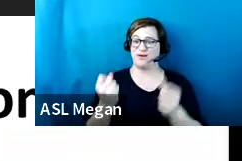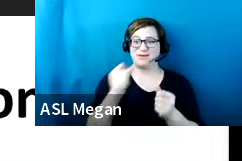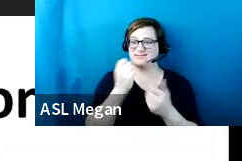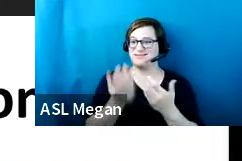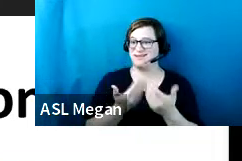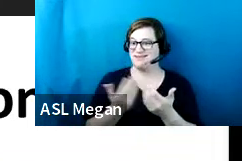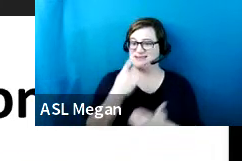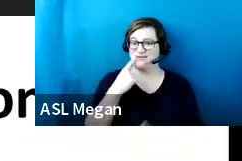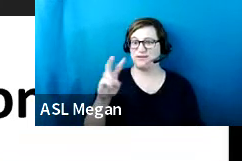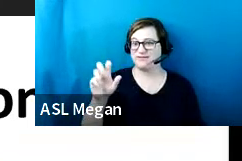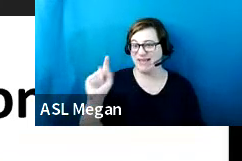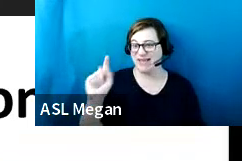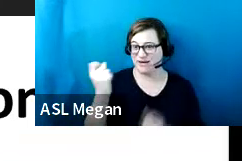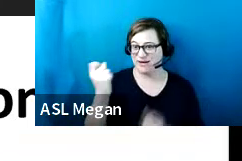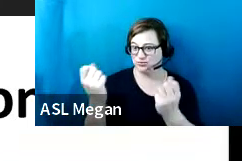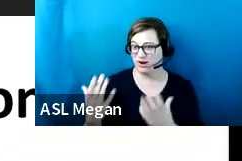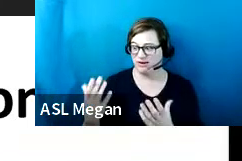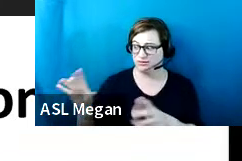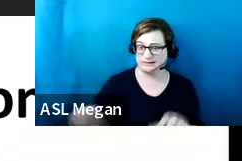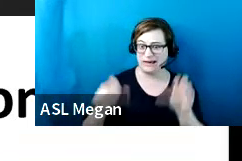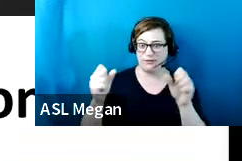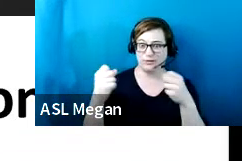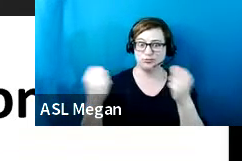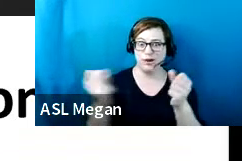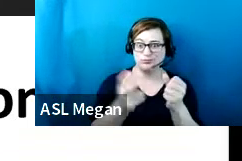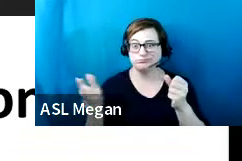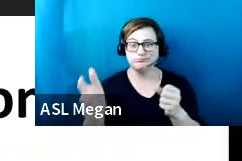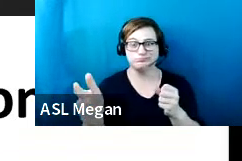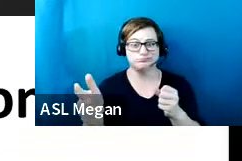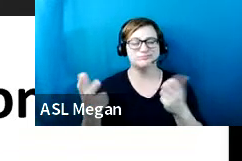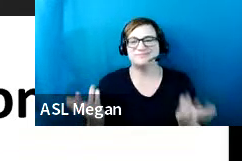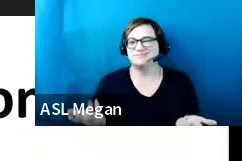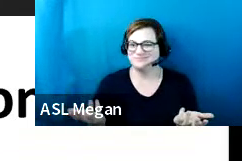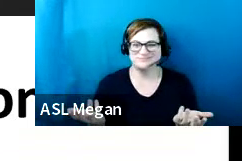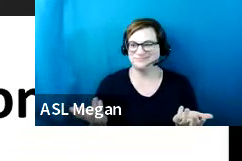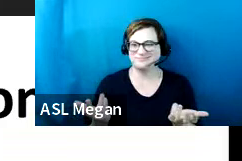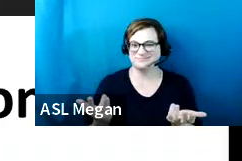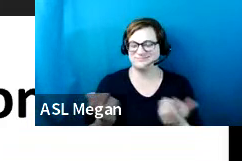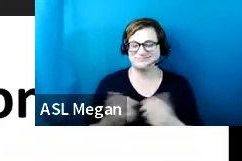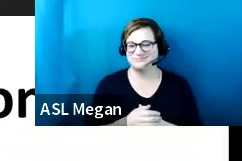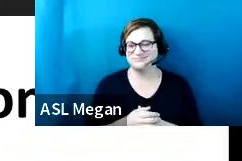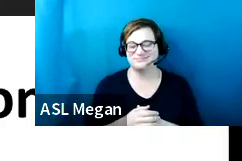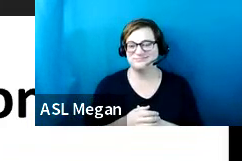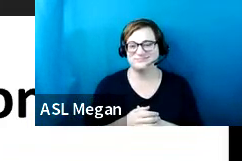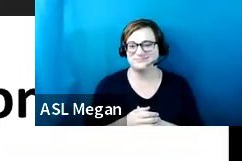in the valet to take over and drive and place in the proper parking space.